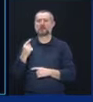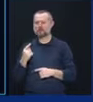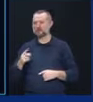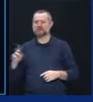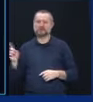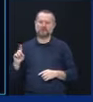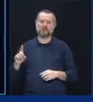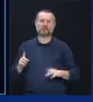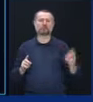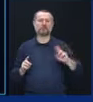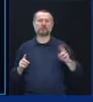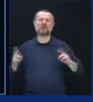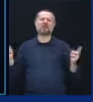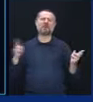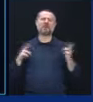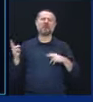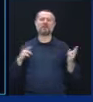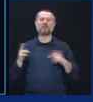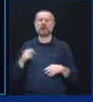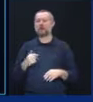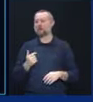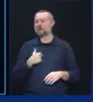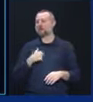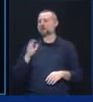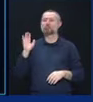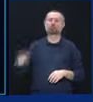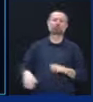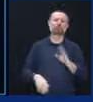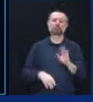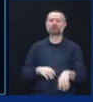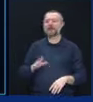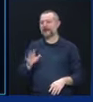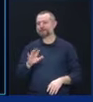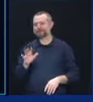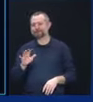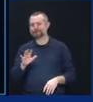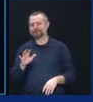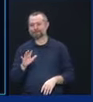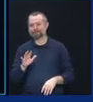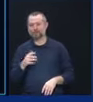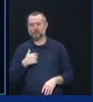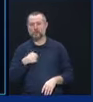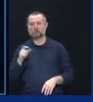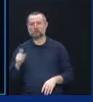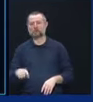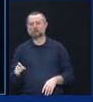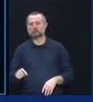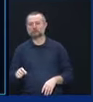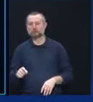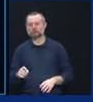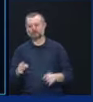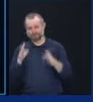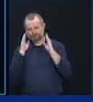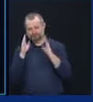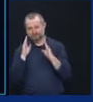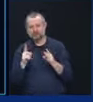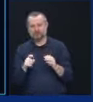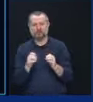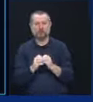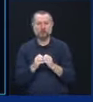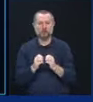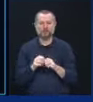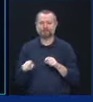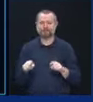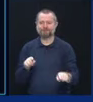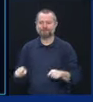But I should have been more aggressive in calling it out because it wasn't